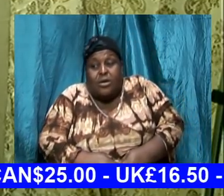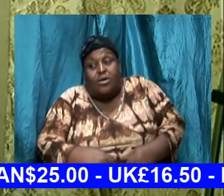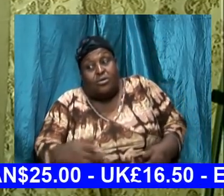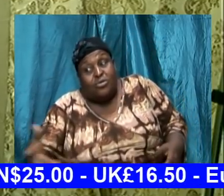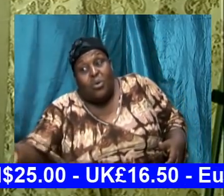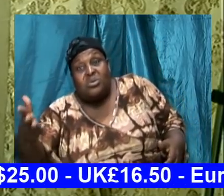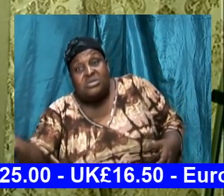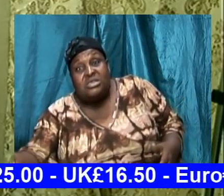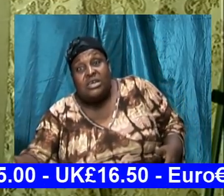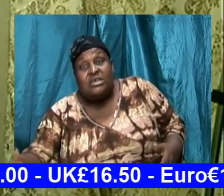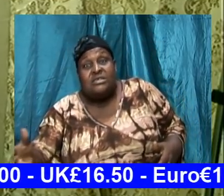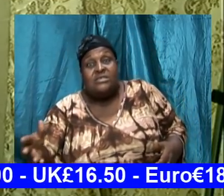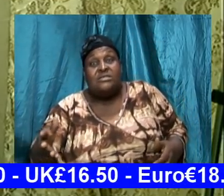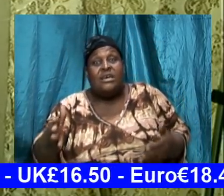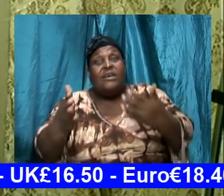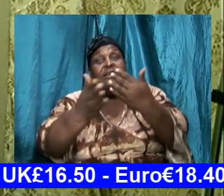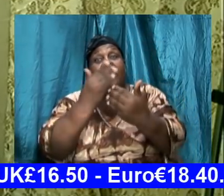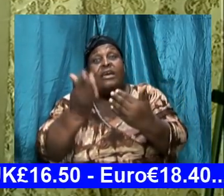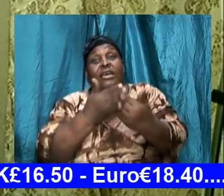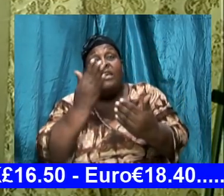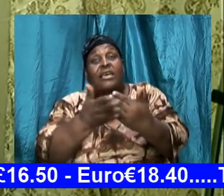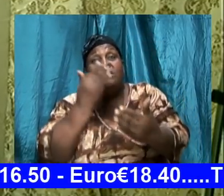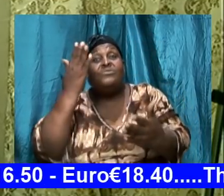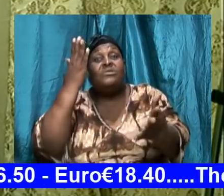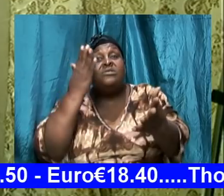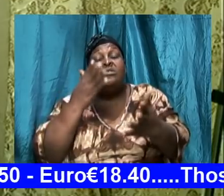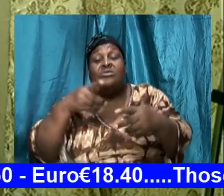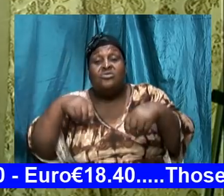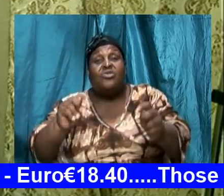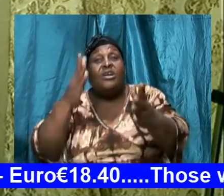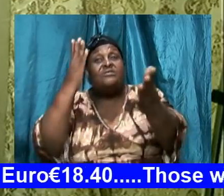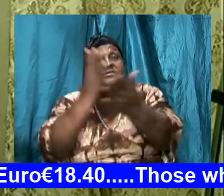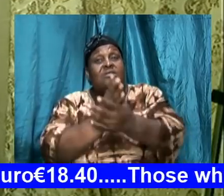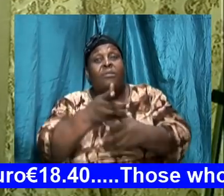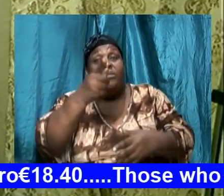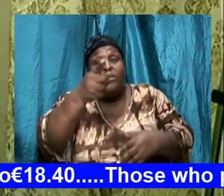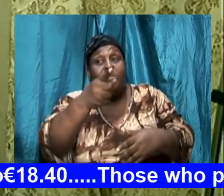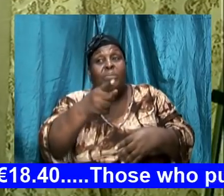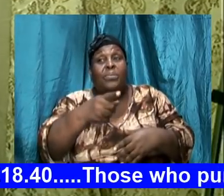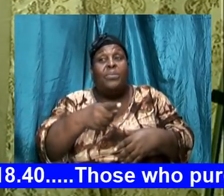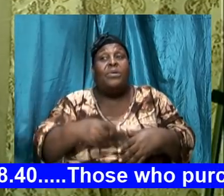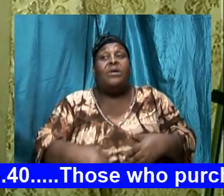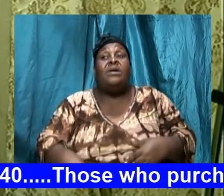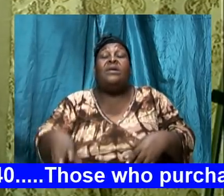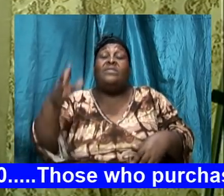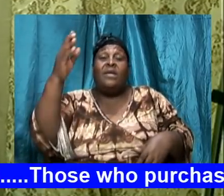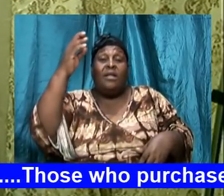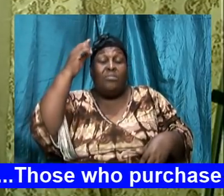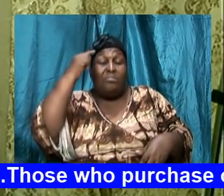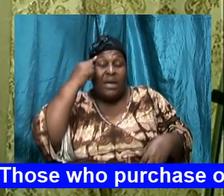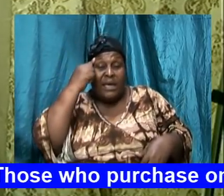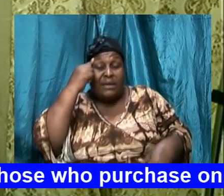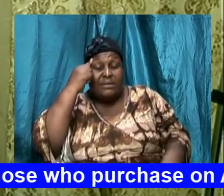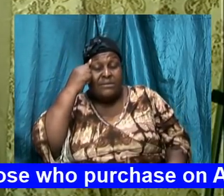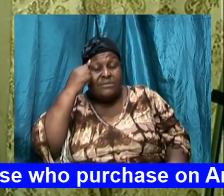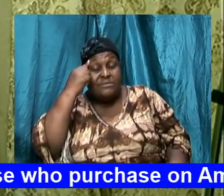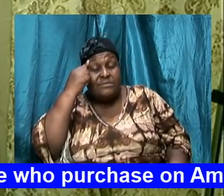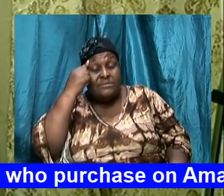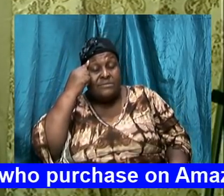easily drop down and hinder you and he said the loins of your mind